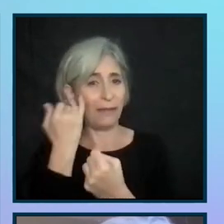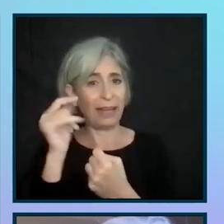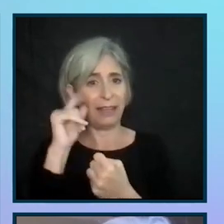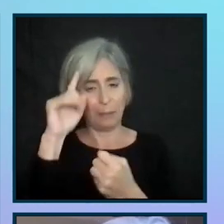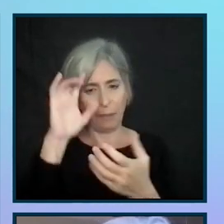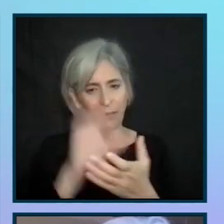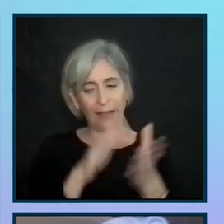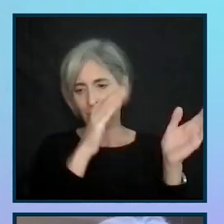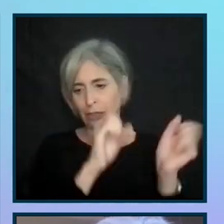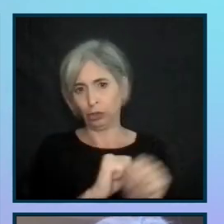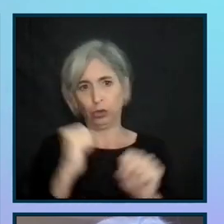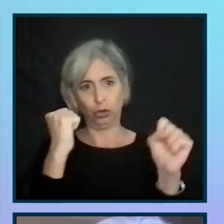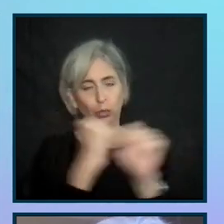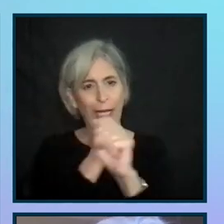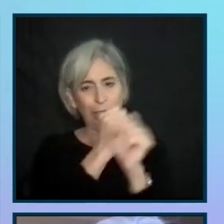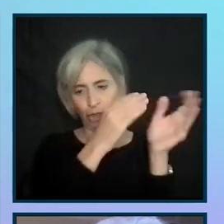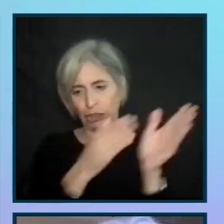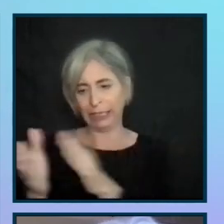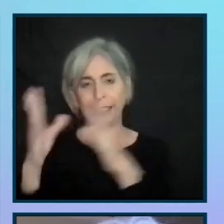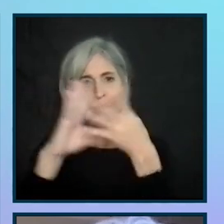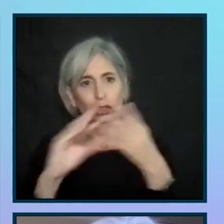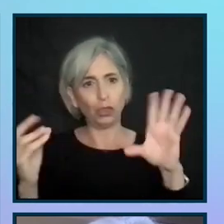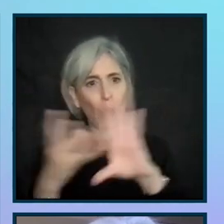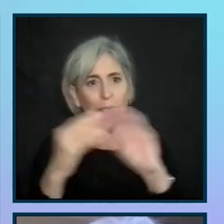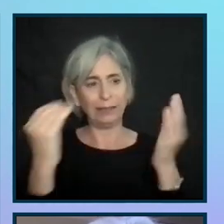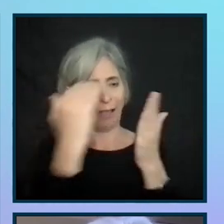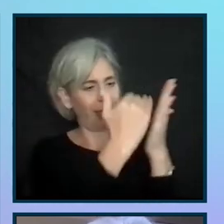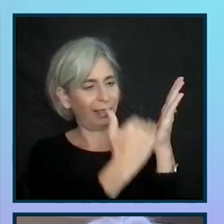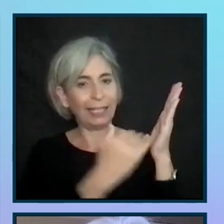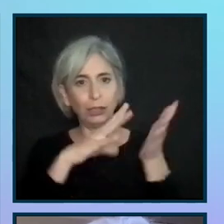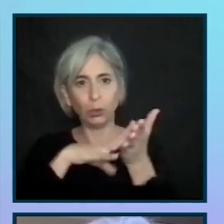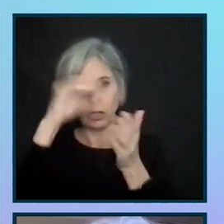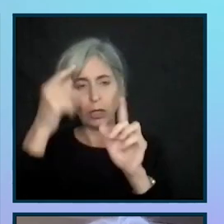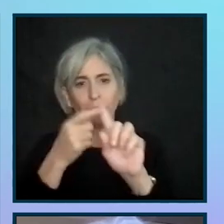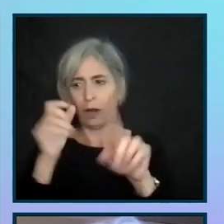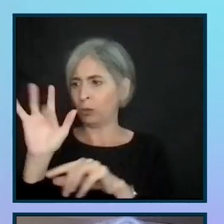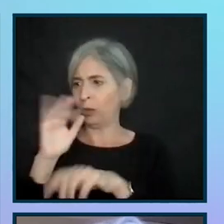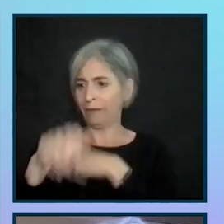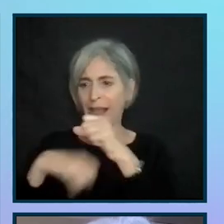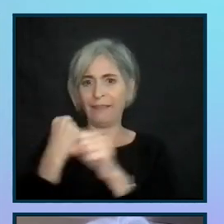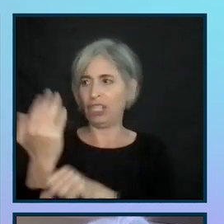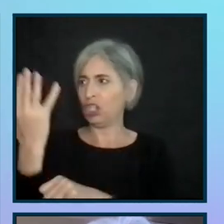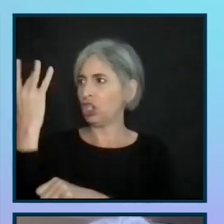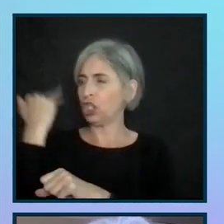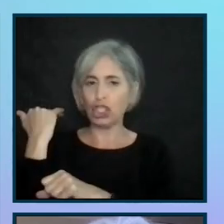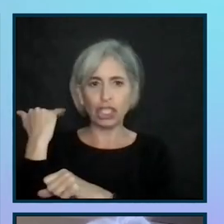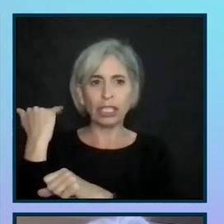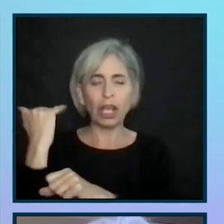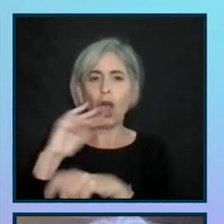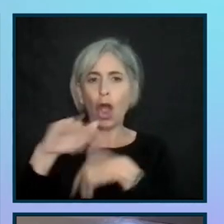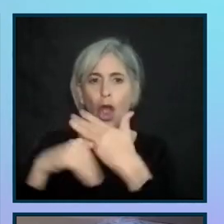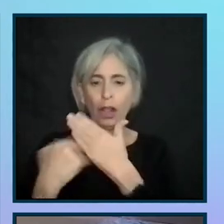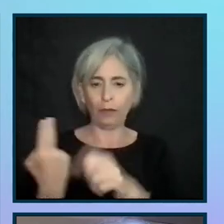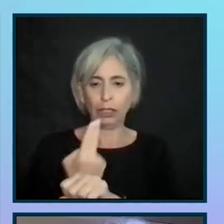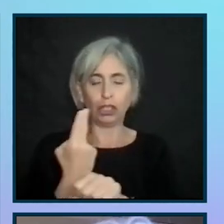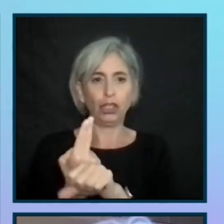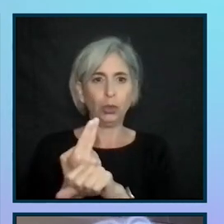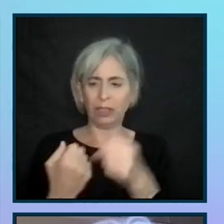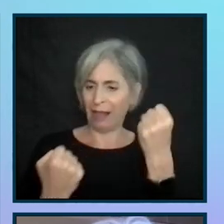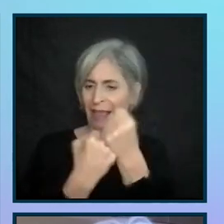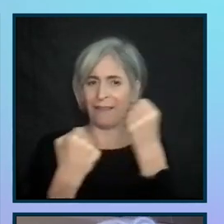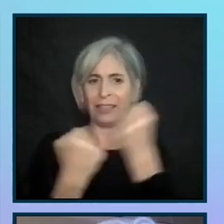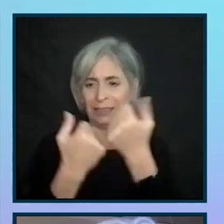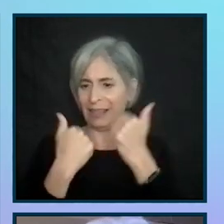and stories and lessons from these past 25 years that all of us can really use in our advocacy